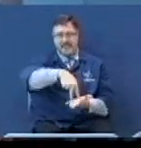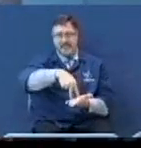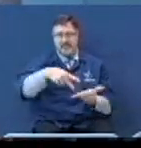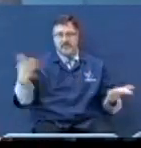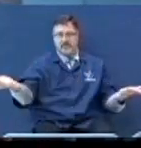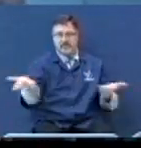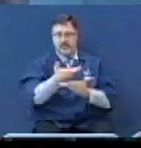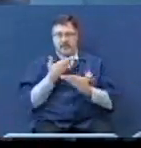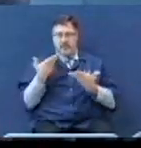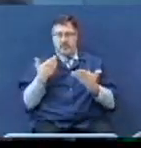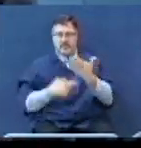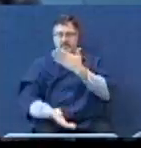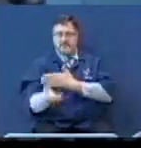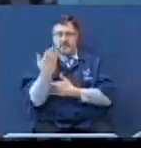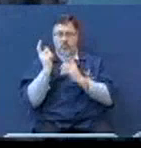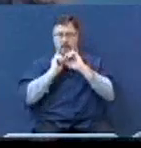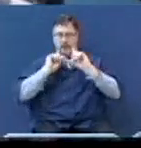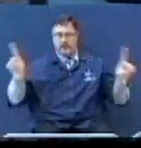Woo!